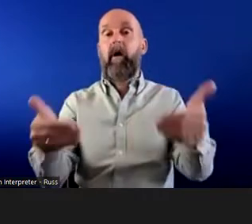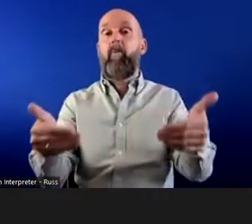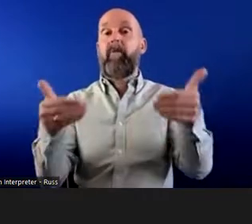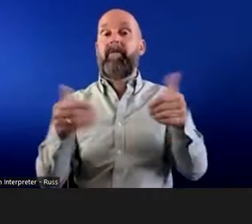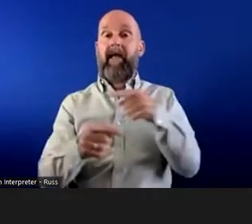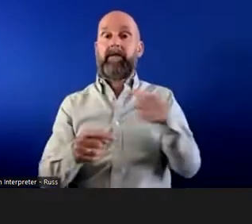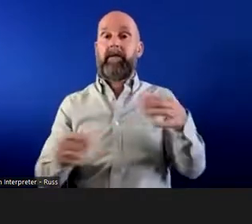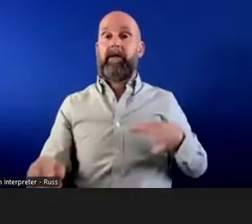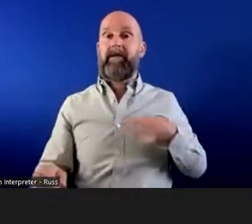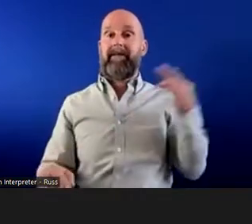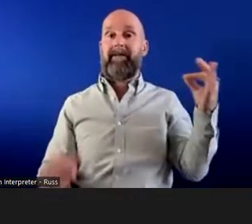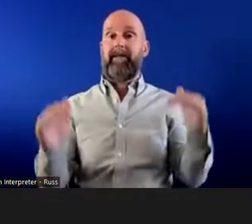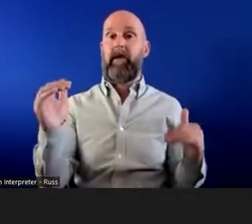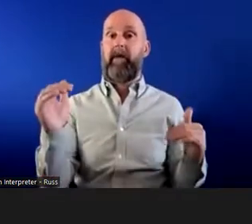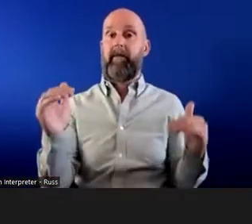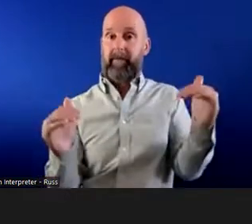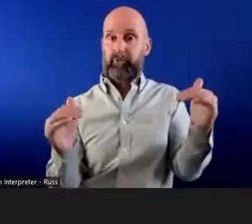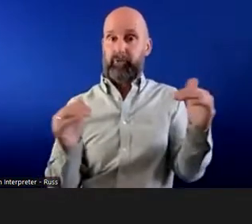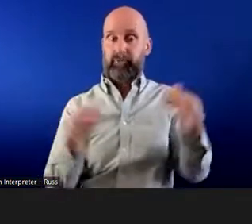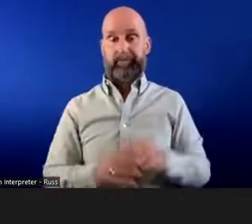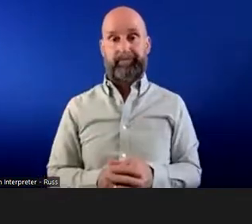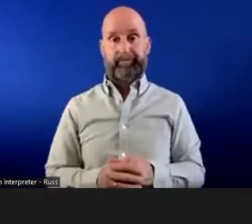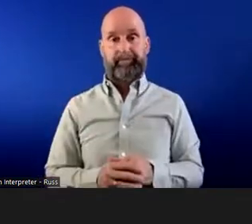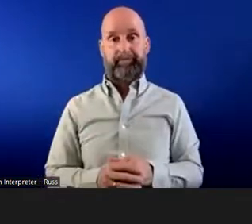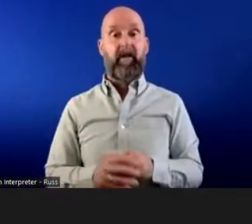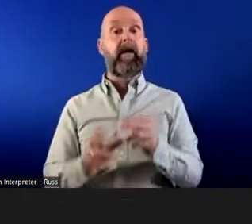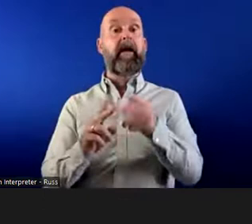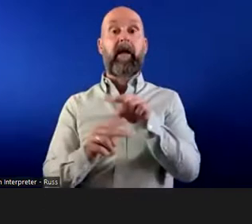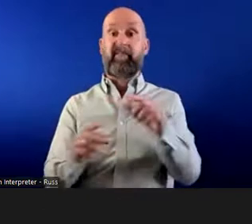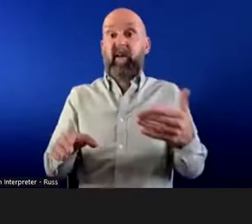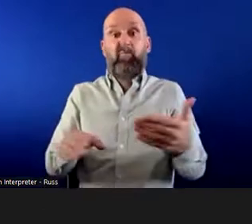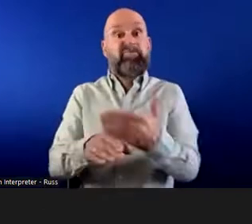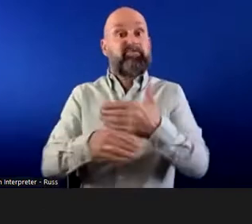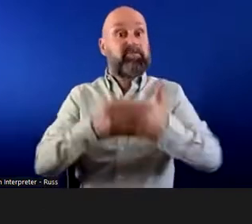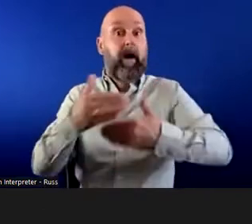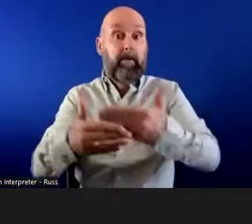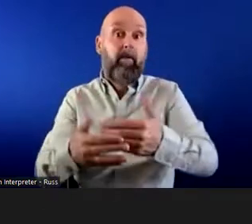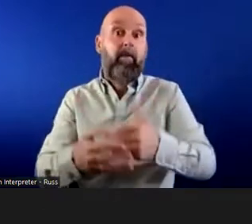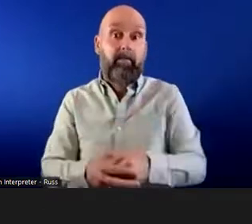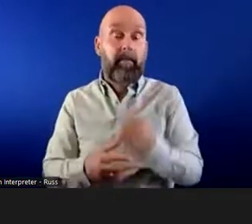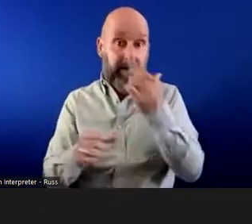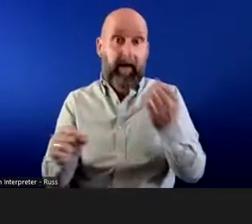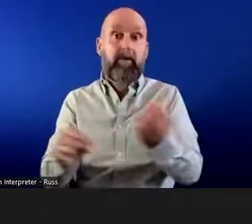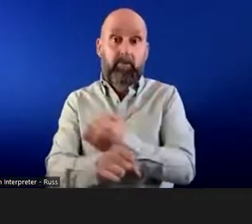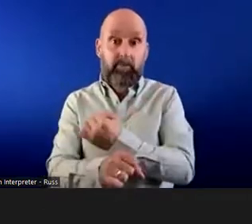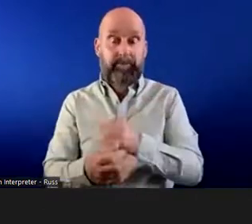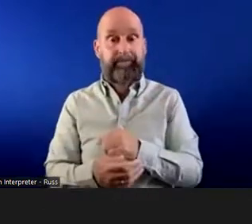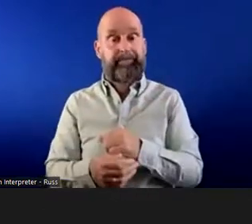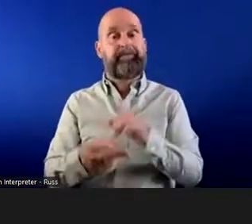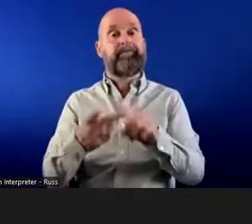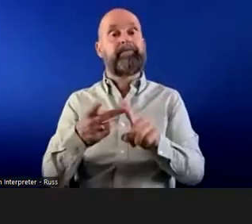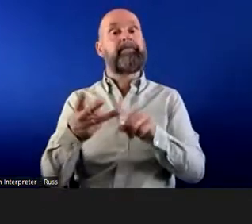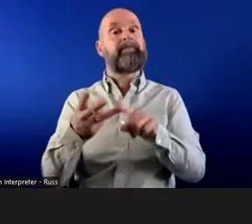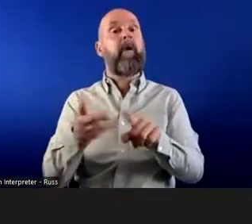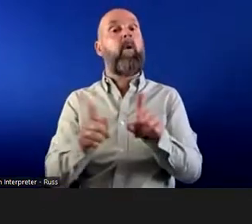disadvantage faced by the disabled employee, if the step is practical to take, and if it is